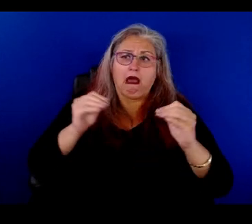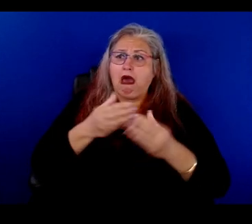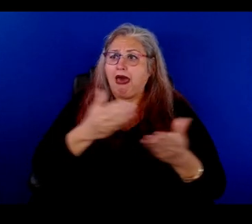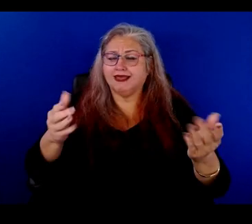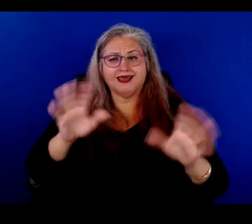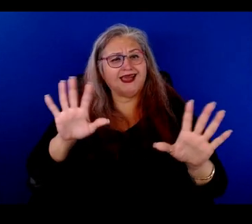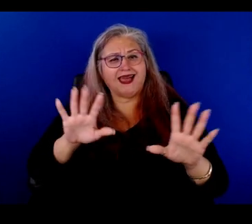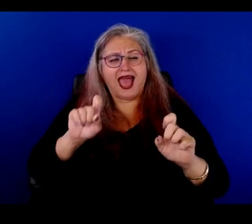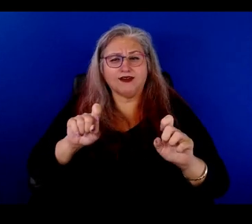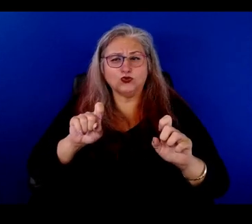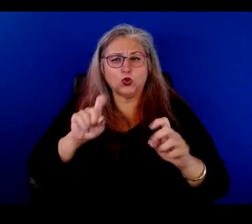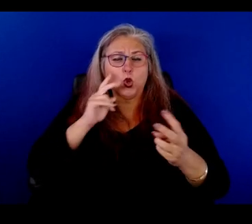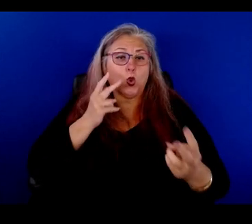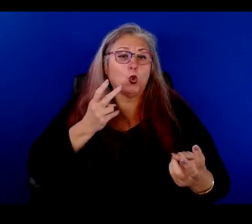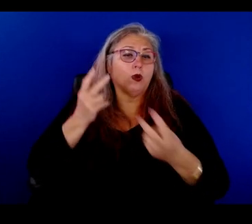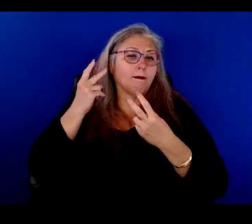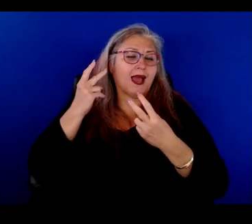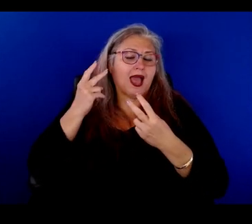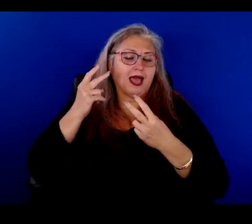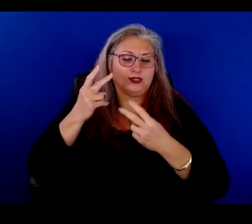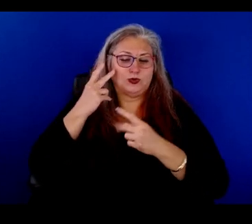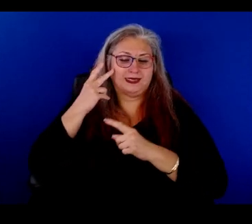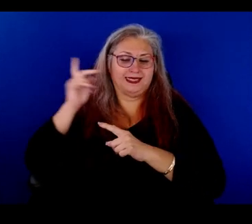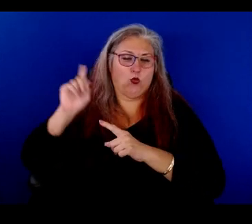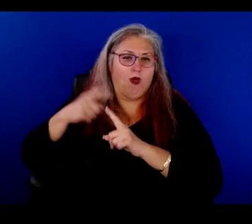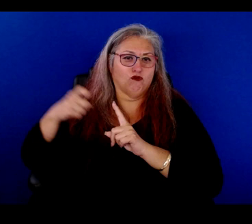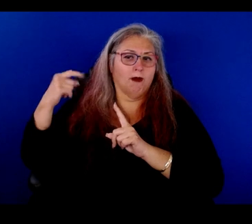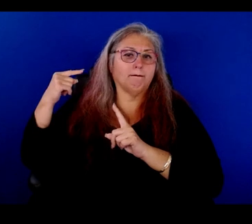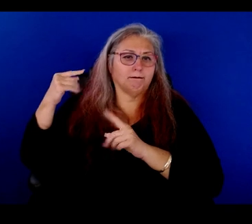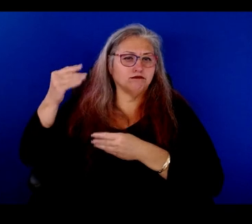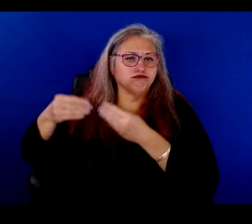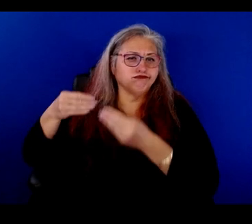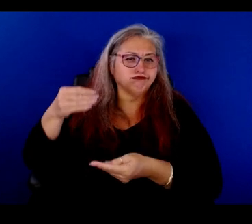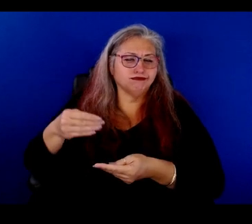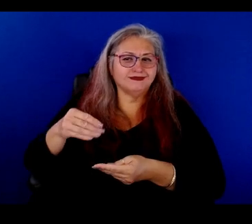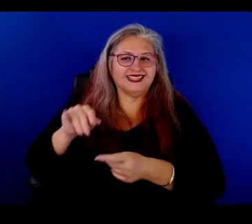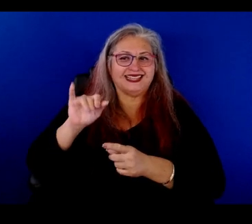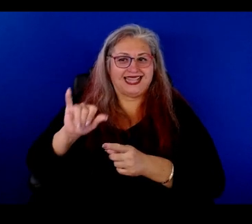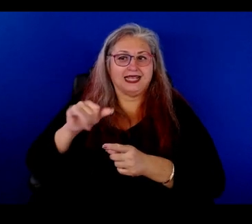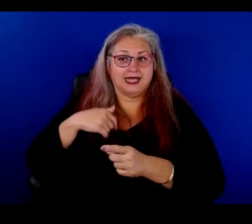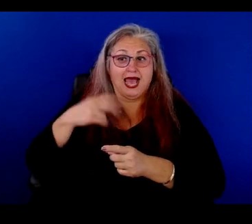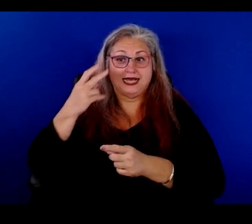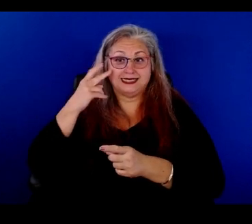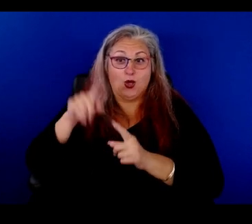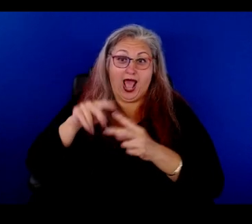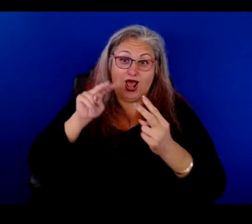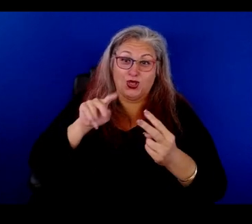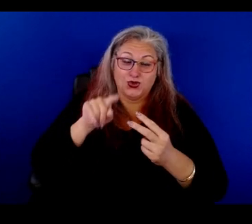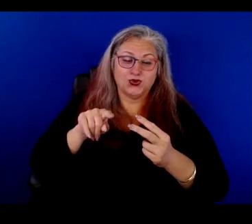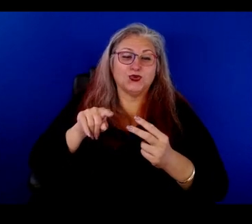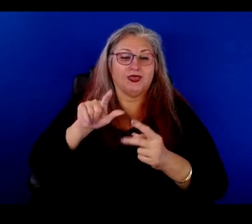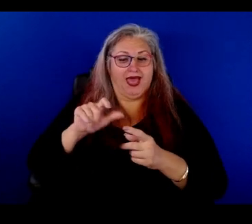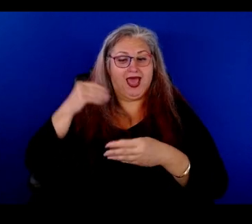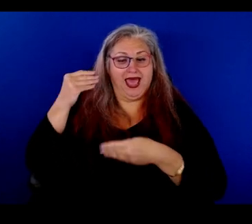you've got to look a little back, and, and see where the root comes from, and, and that's, that's what I see when I see you, and that